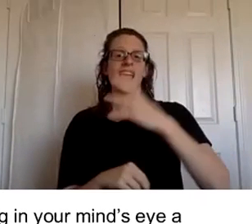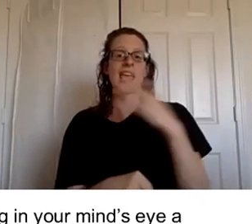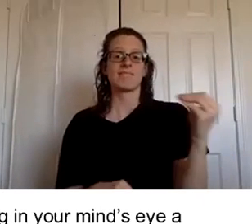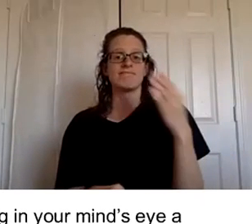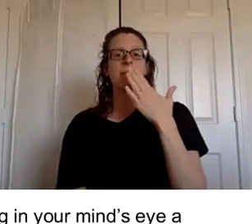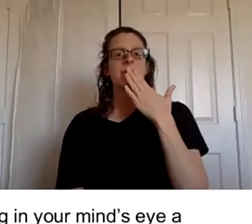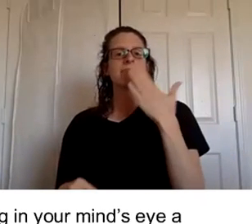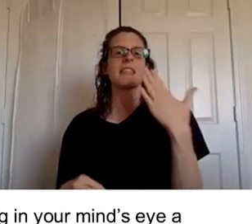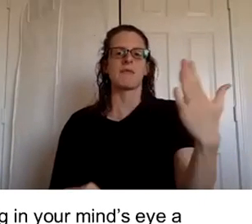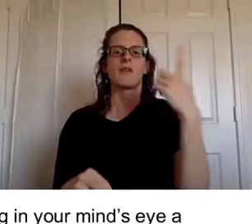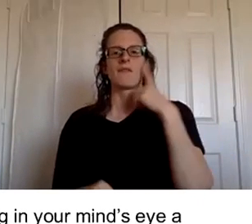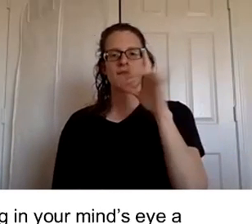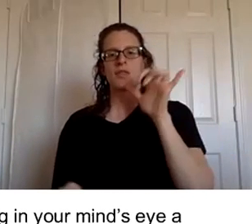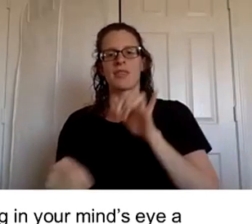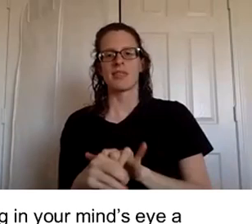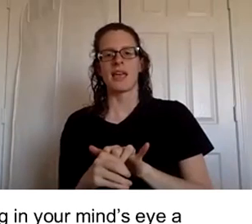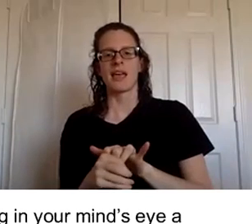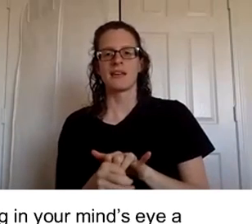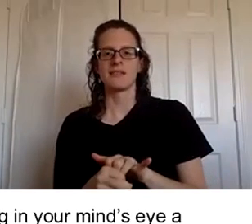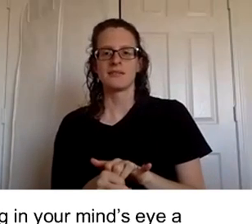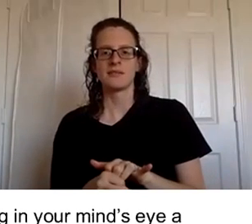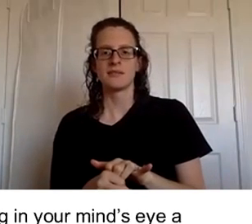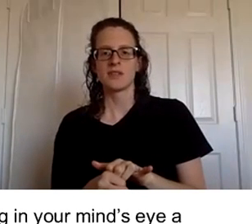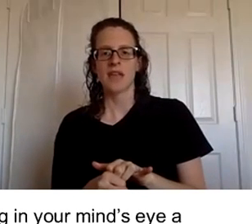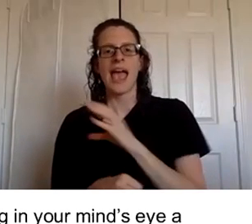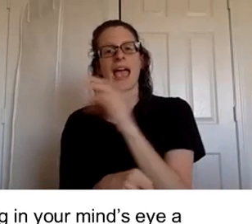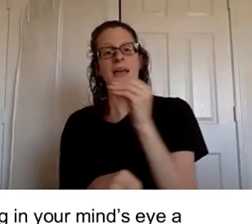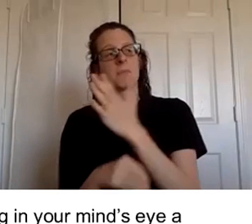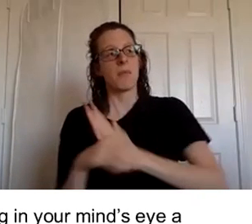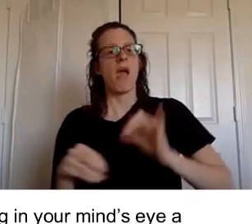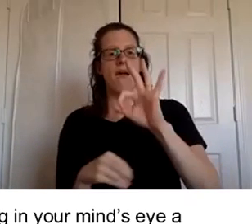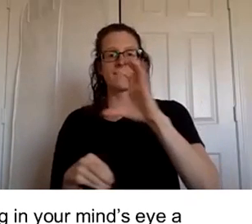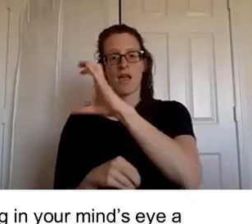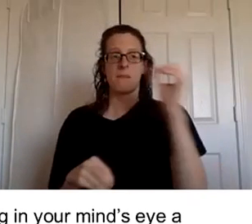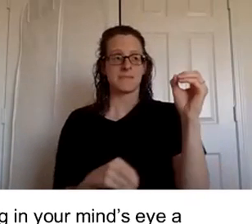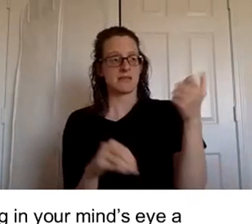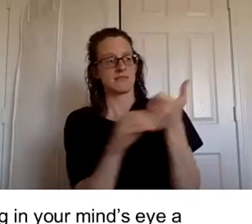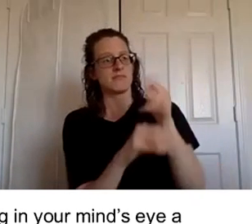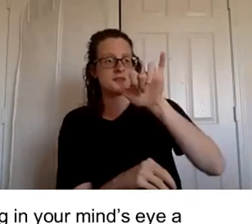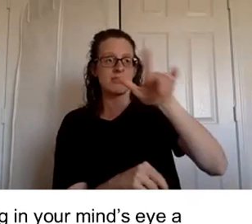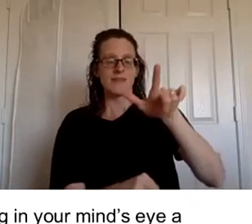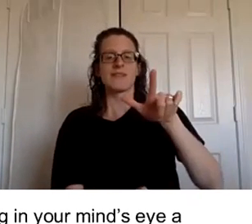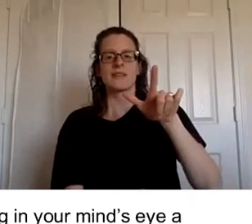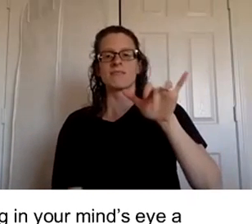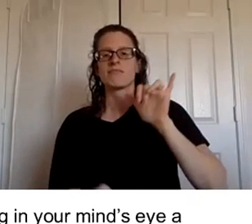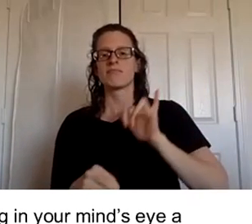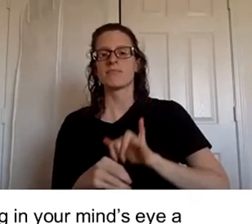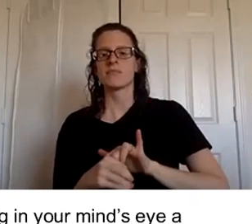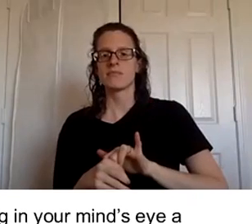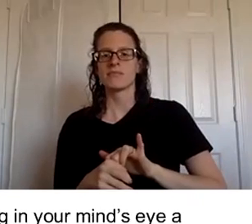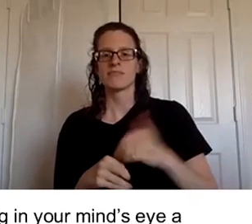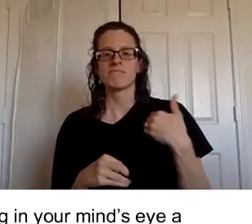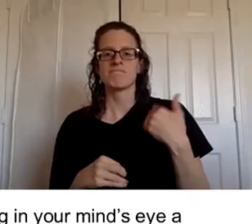um to be a part of a company that um has